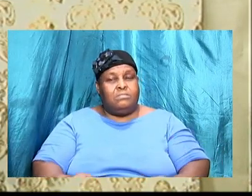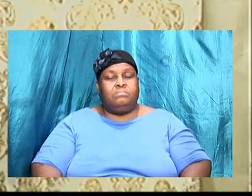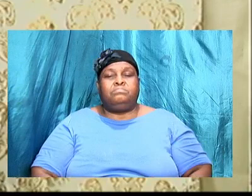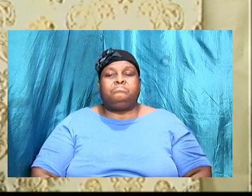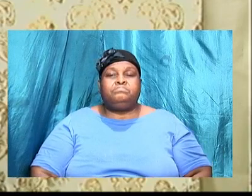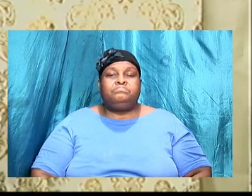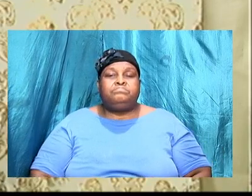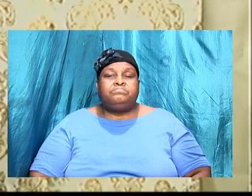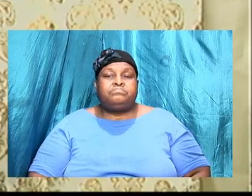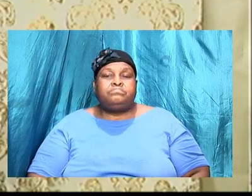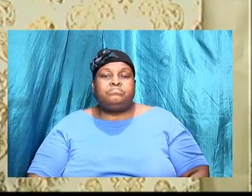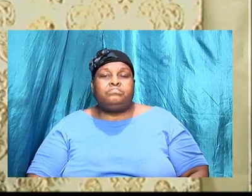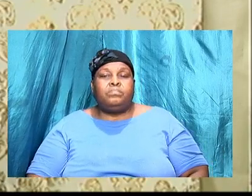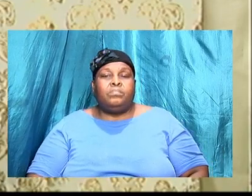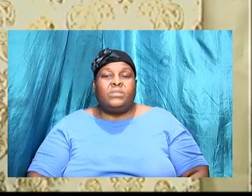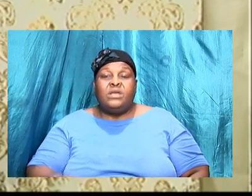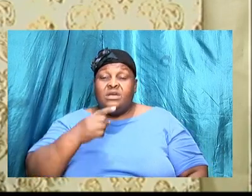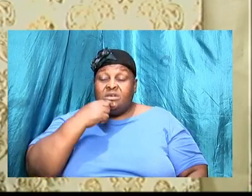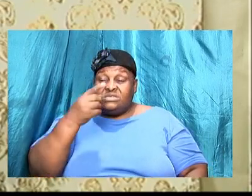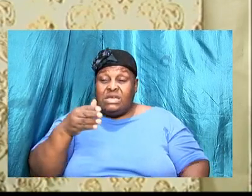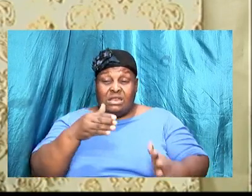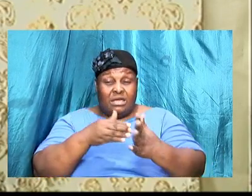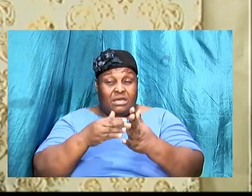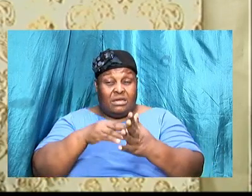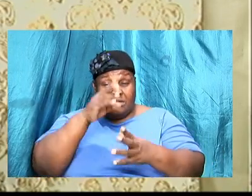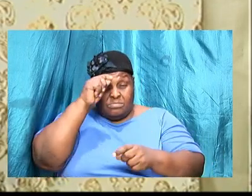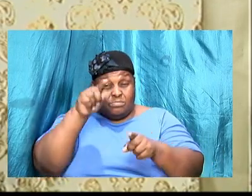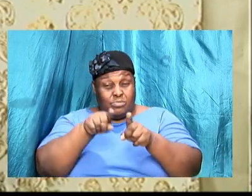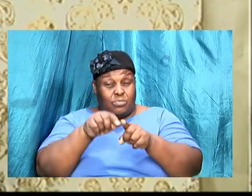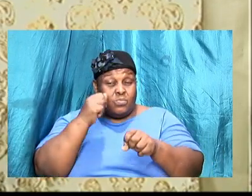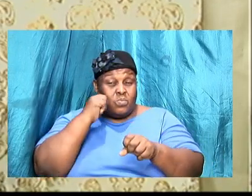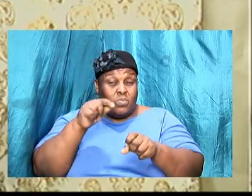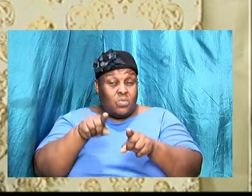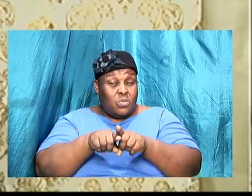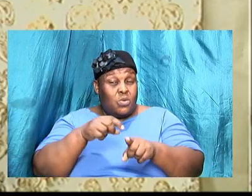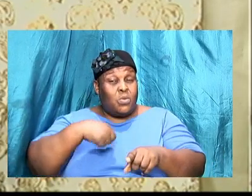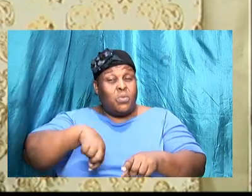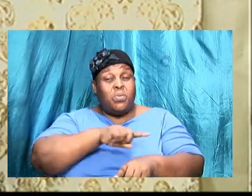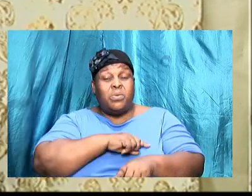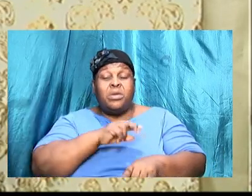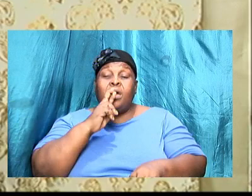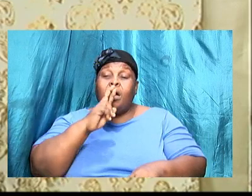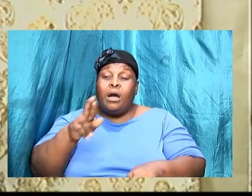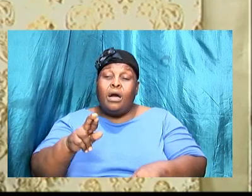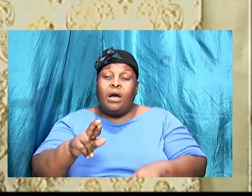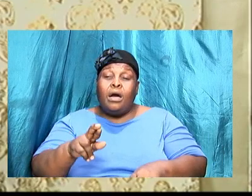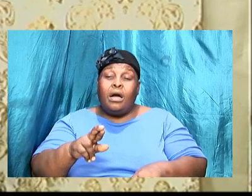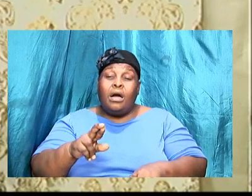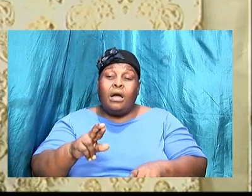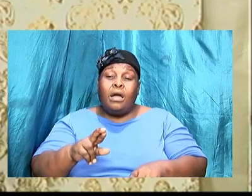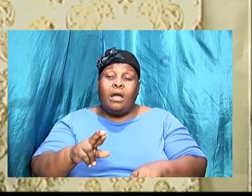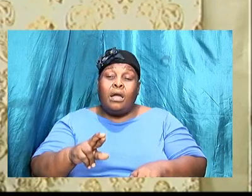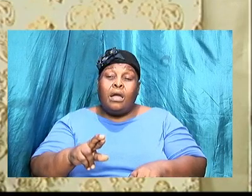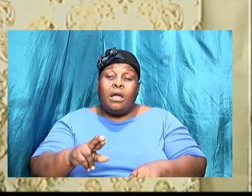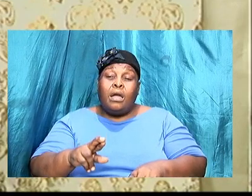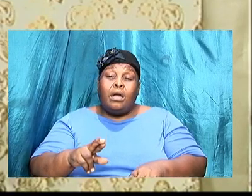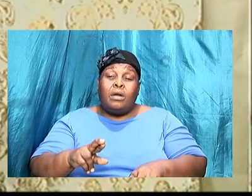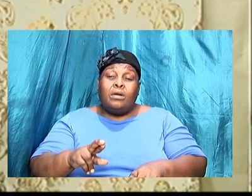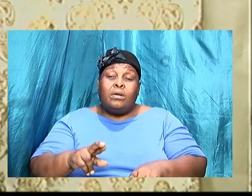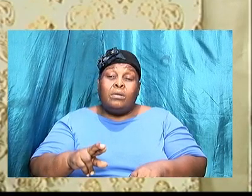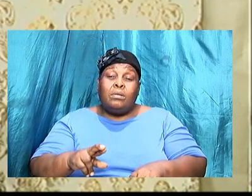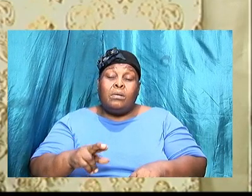Like I've been saying, brothers and sisters, we are going to face repercussions.